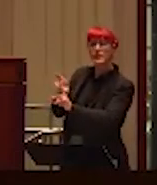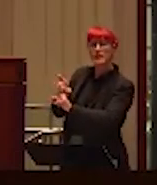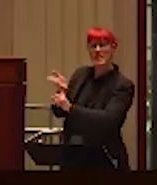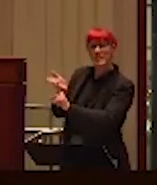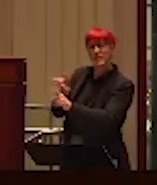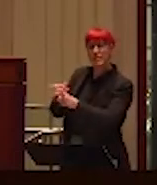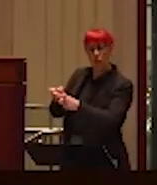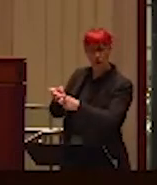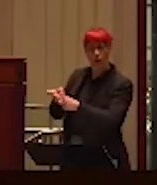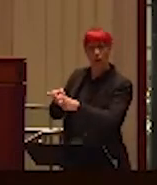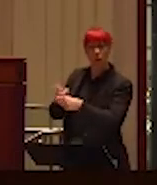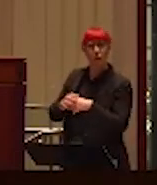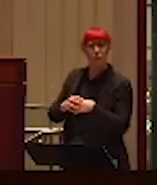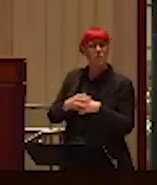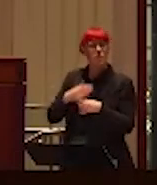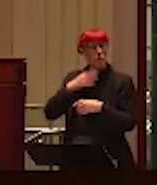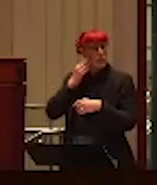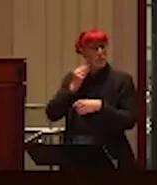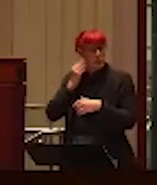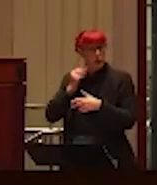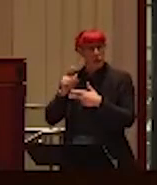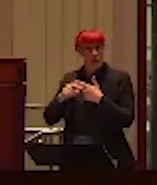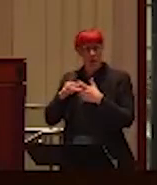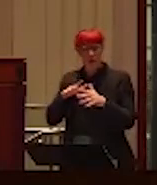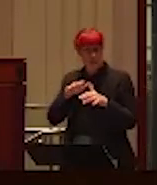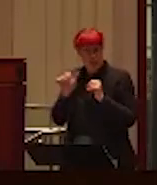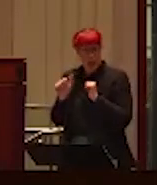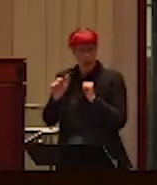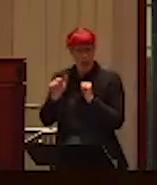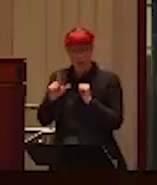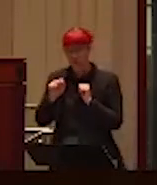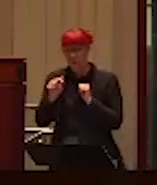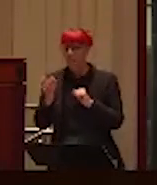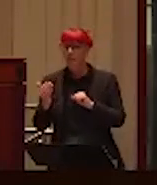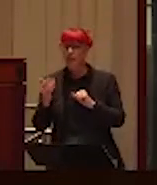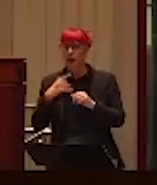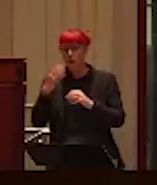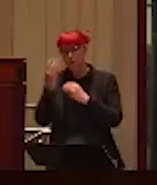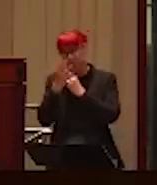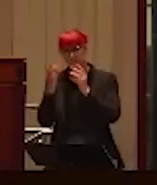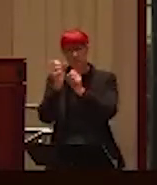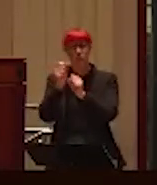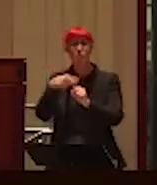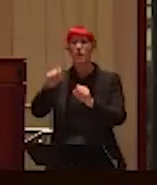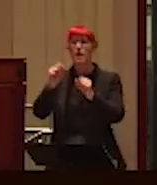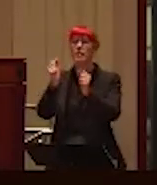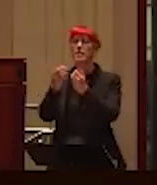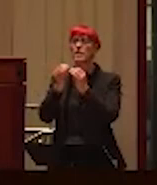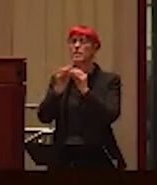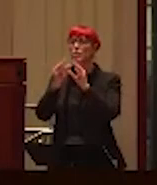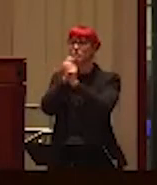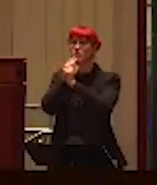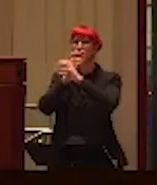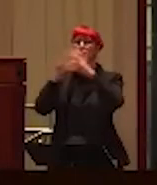And, so what happened for me is at the end, when I left by 2015, just so you can understand. Because, Alexandra talked about looking at the harm that it